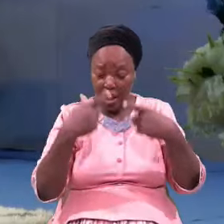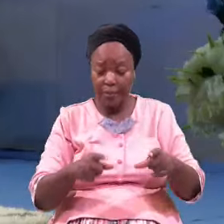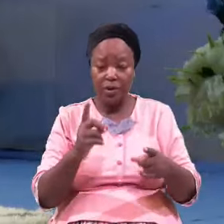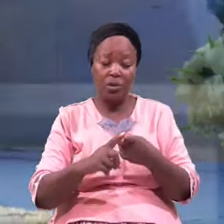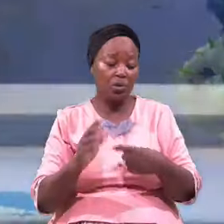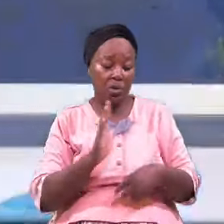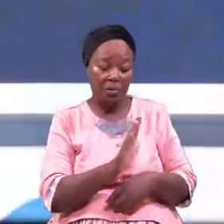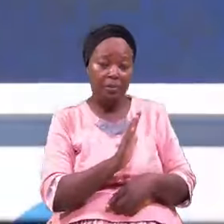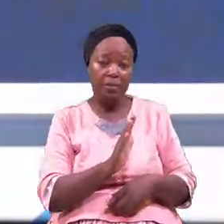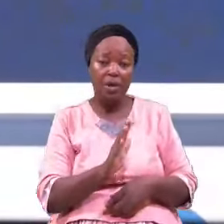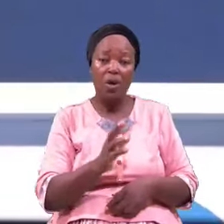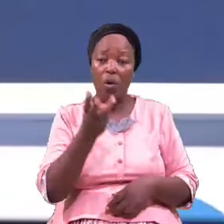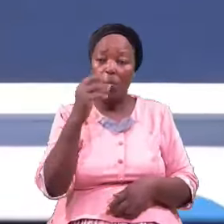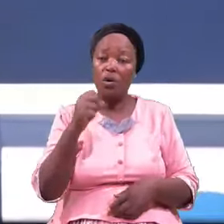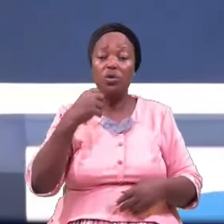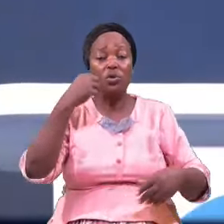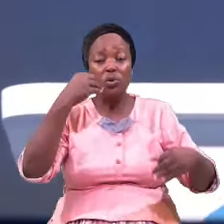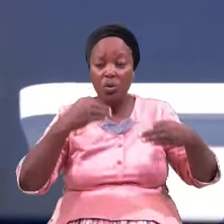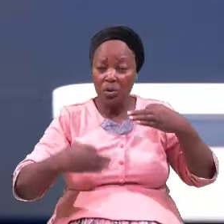Was Judgment Age